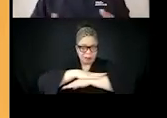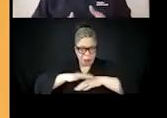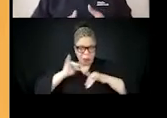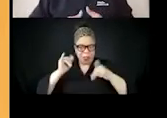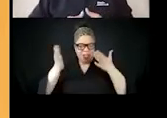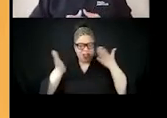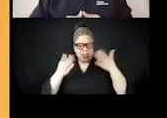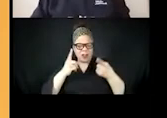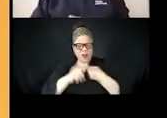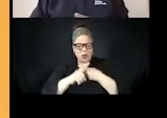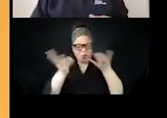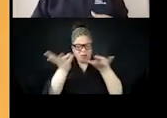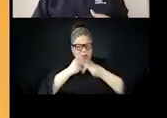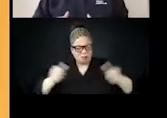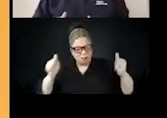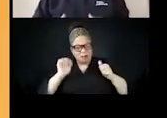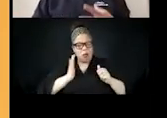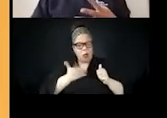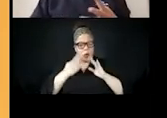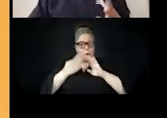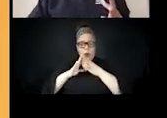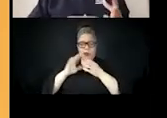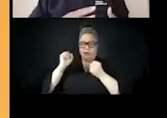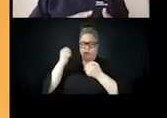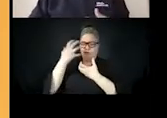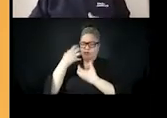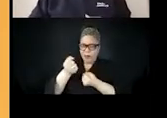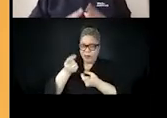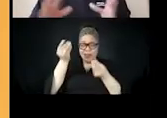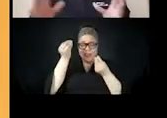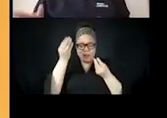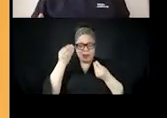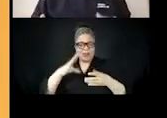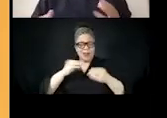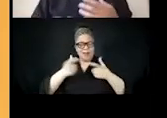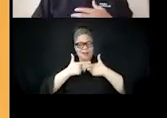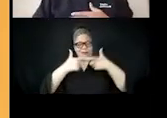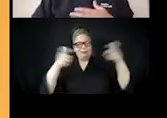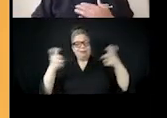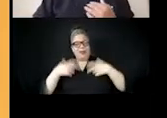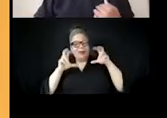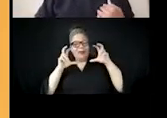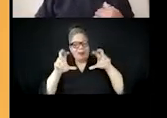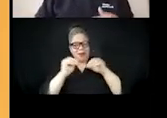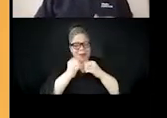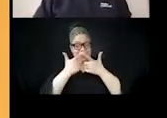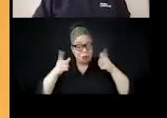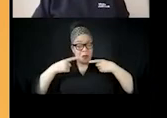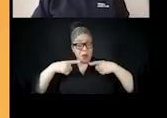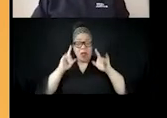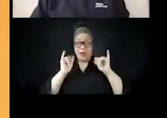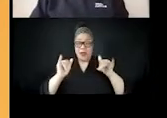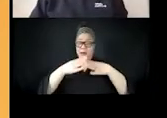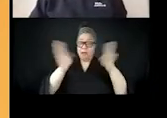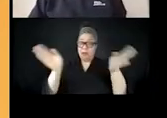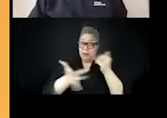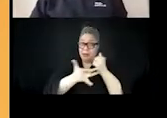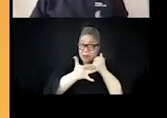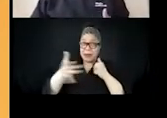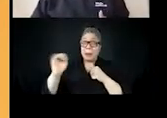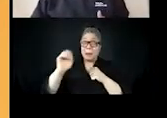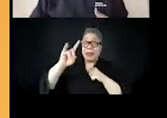broader tech and media space has focused largely on international interventions in our media and information systems,